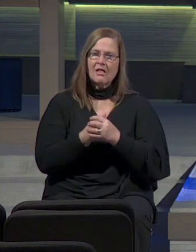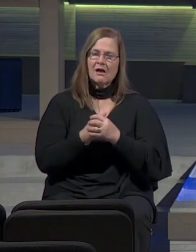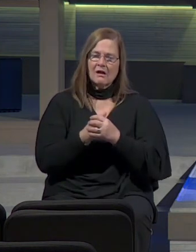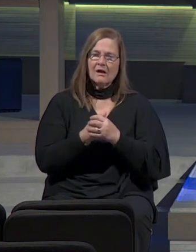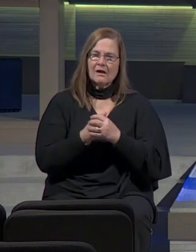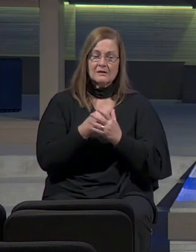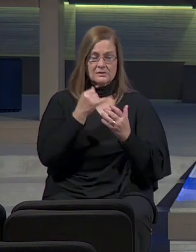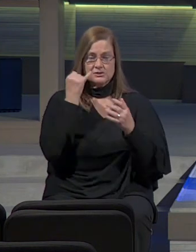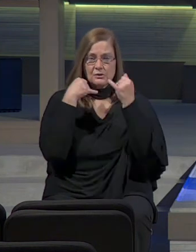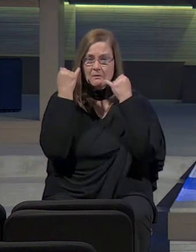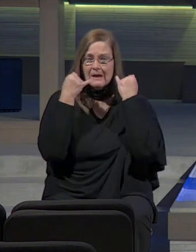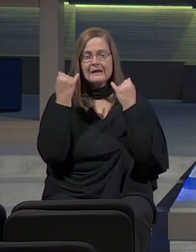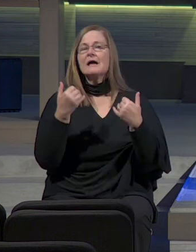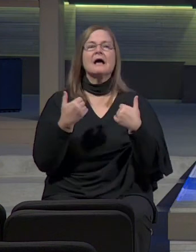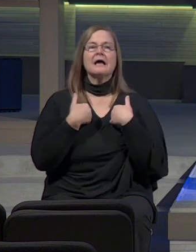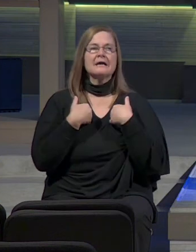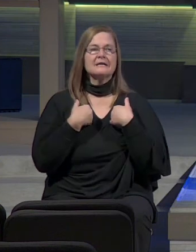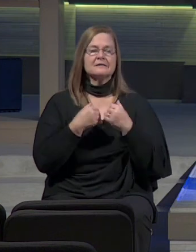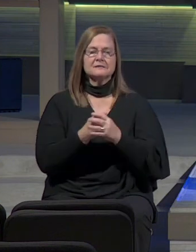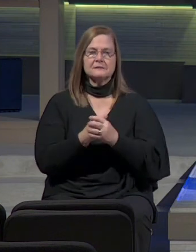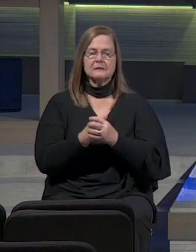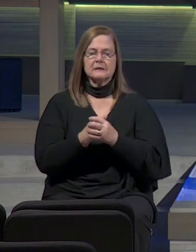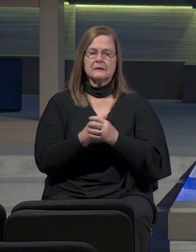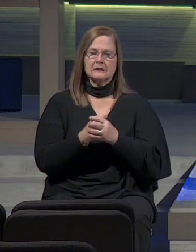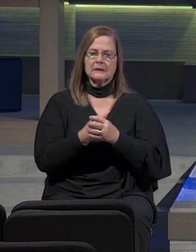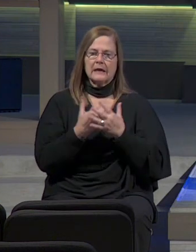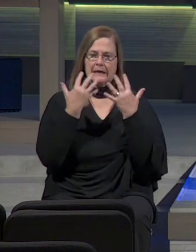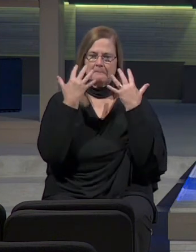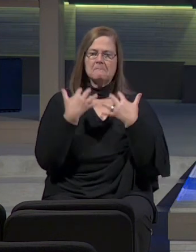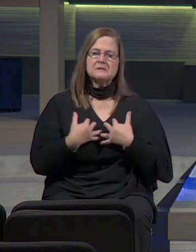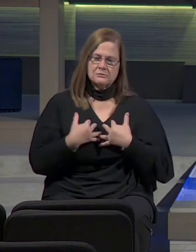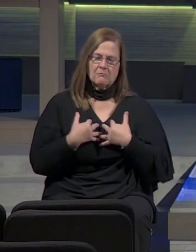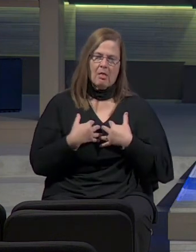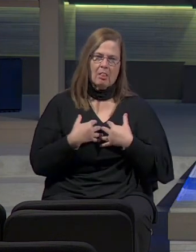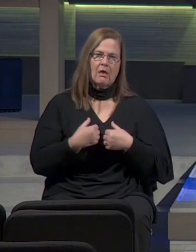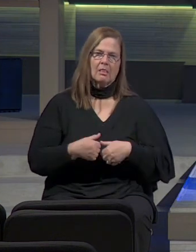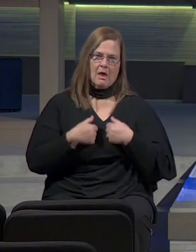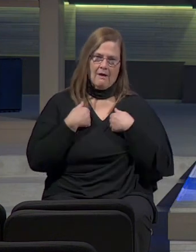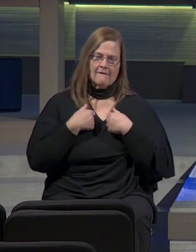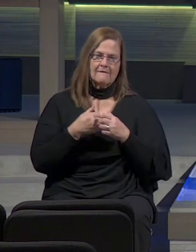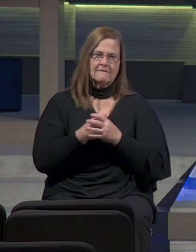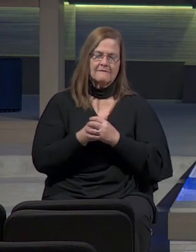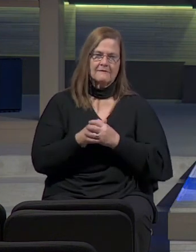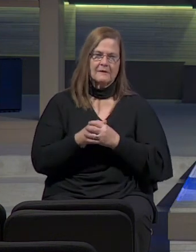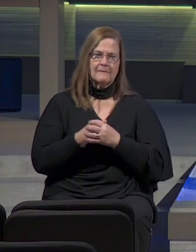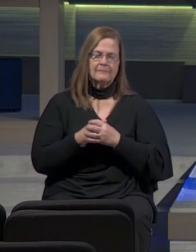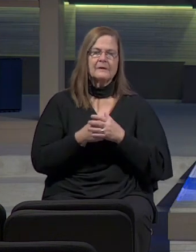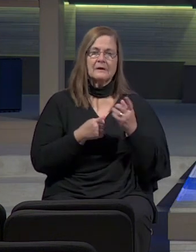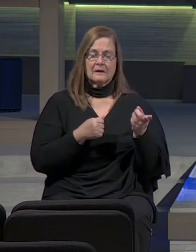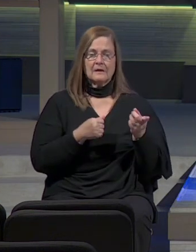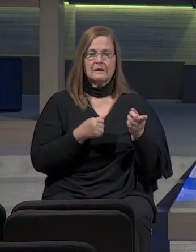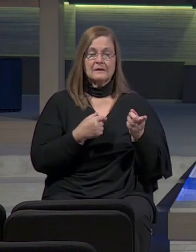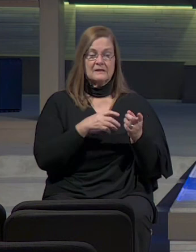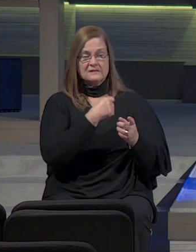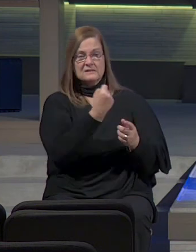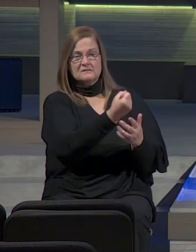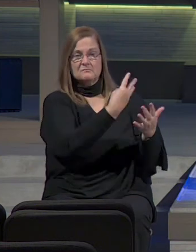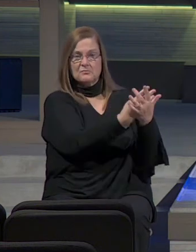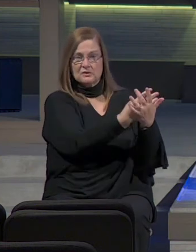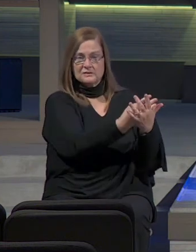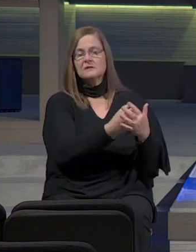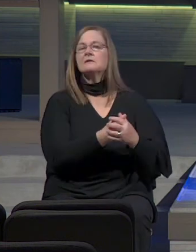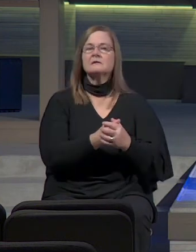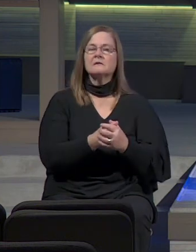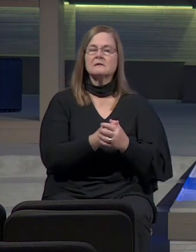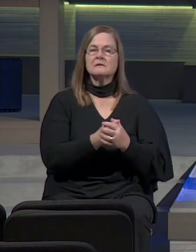by all means, what I would consider a miserable life. Okay? He spends an awful lot of time in prison. He spends an awful lot of